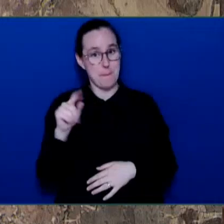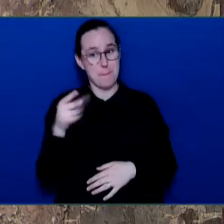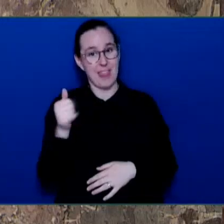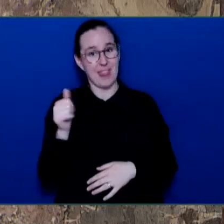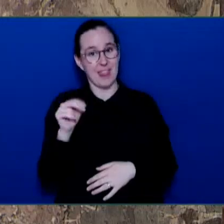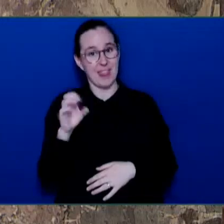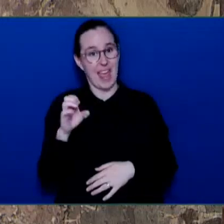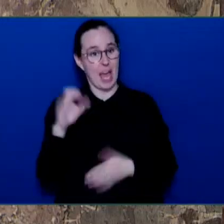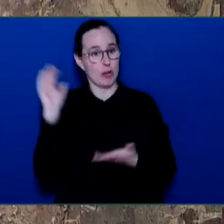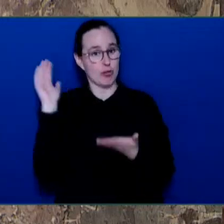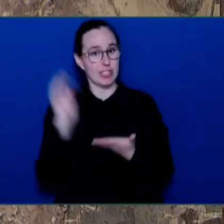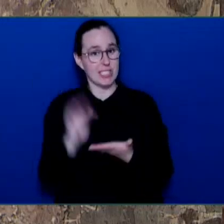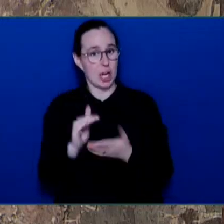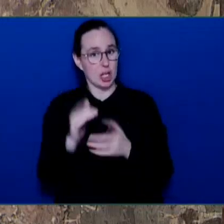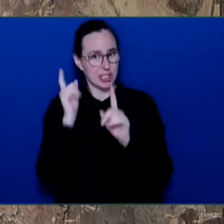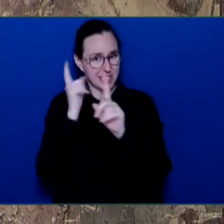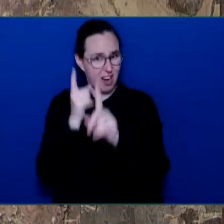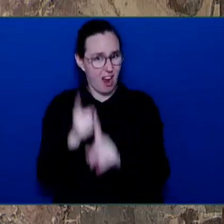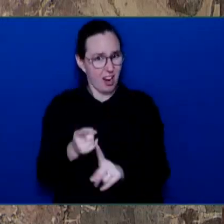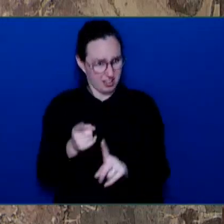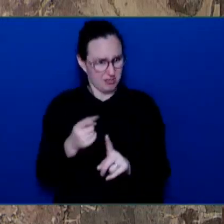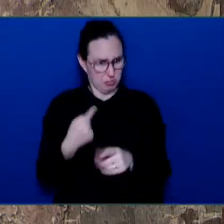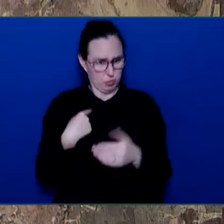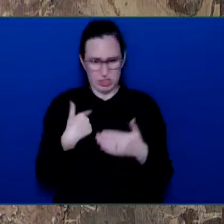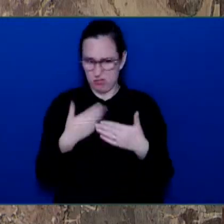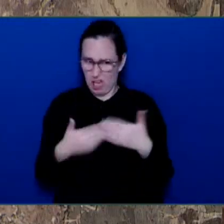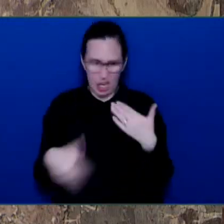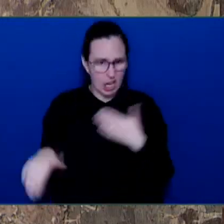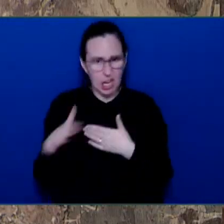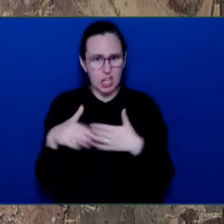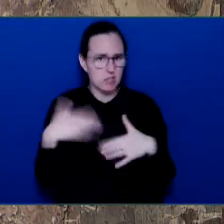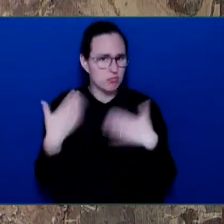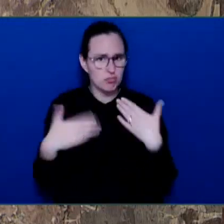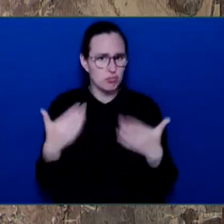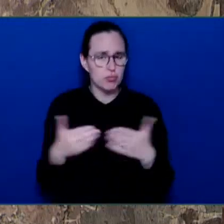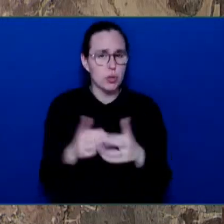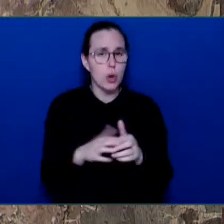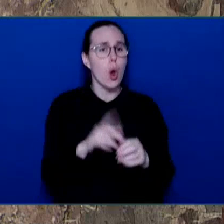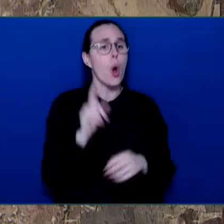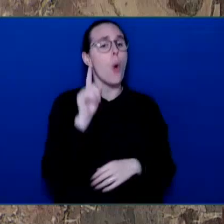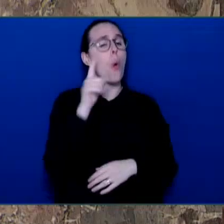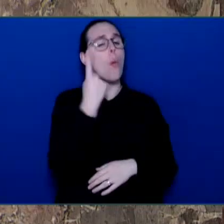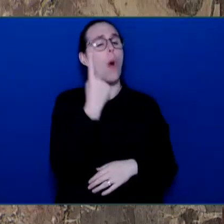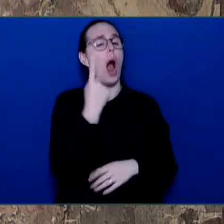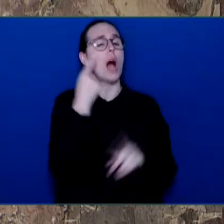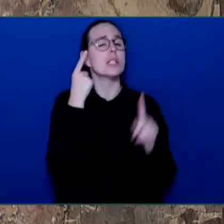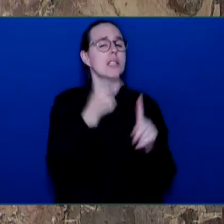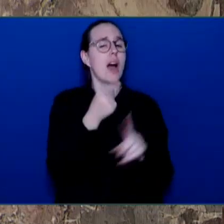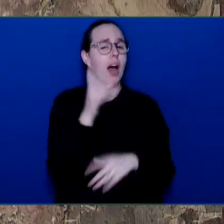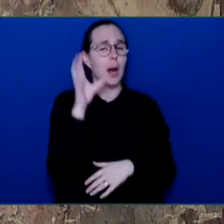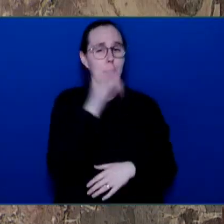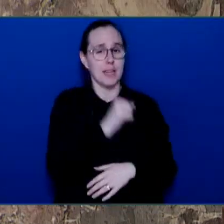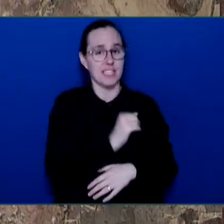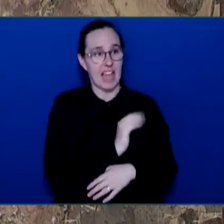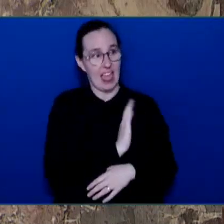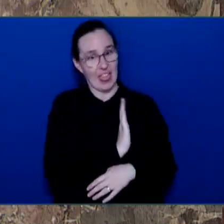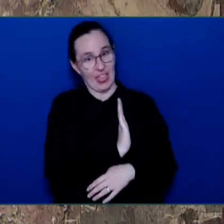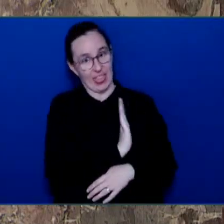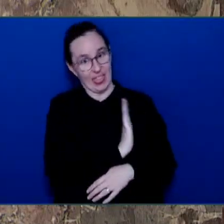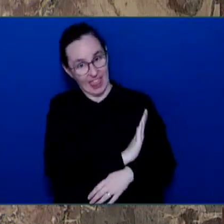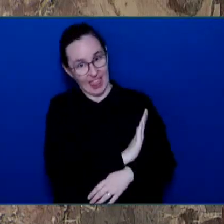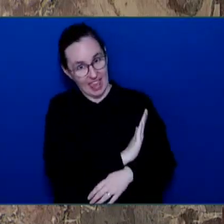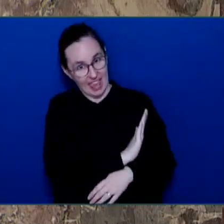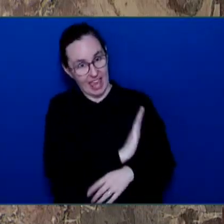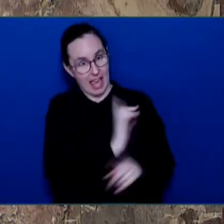by those people on that side of the House when they were on this side of the House and their emissions rose. Emissions have been going down